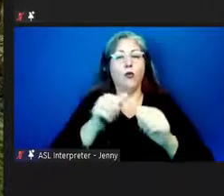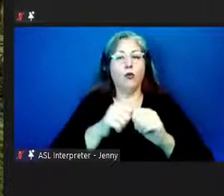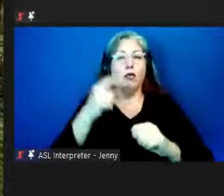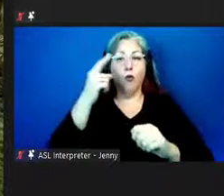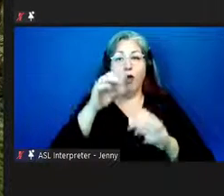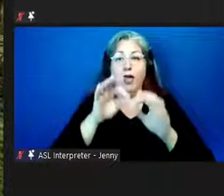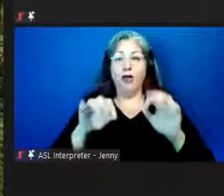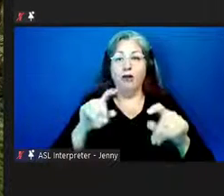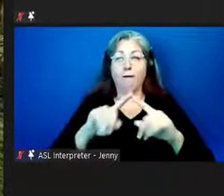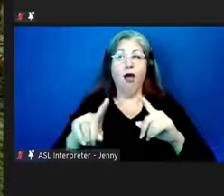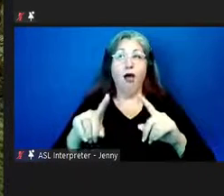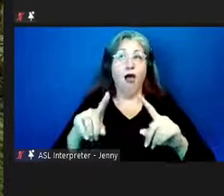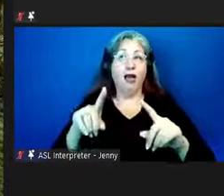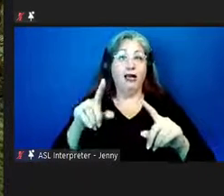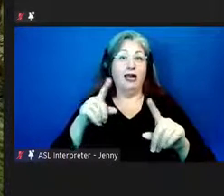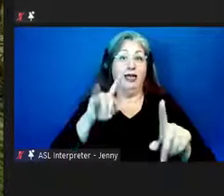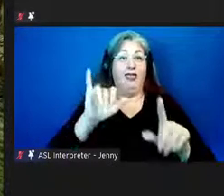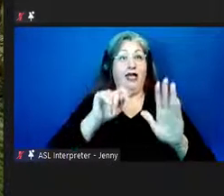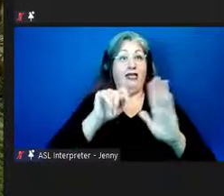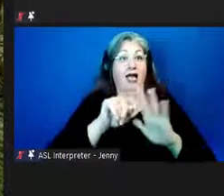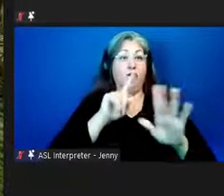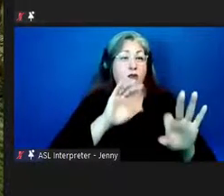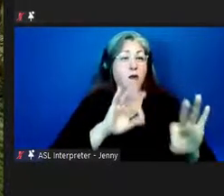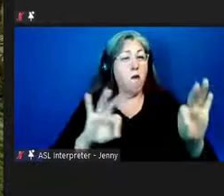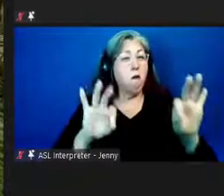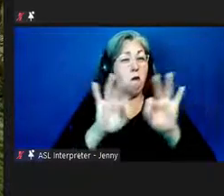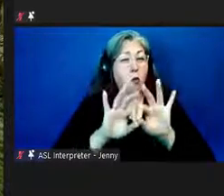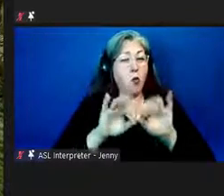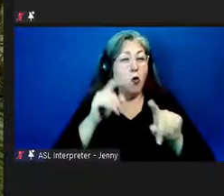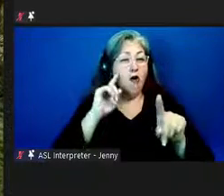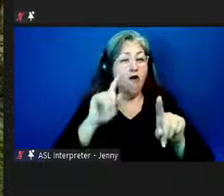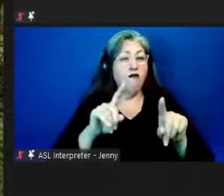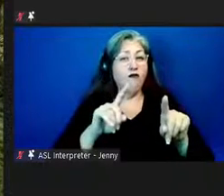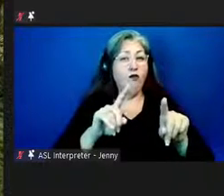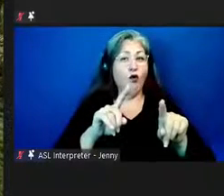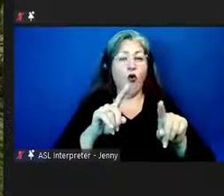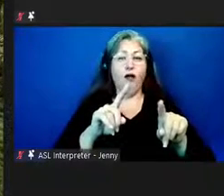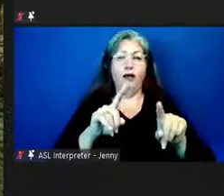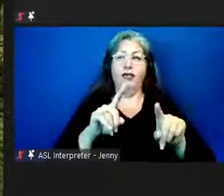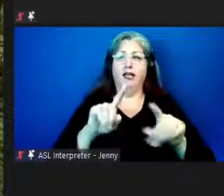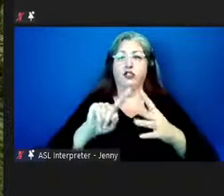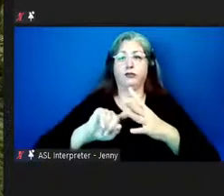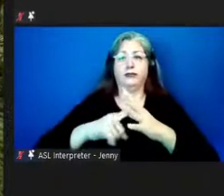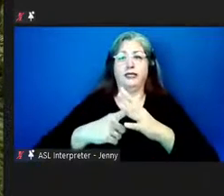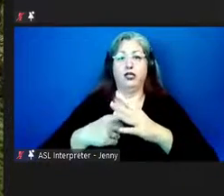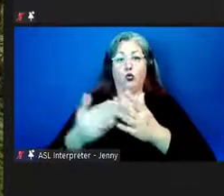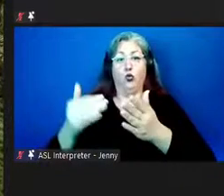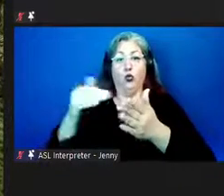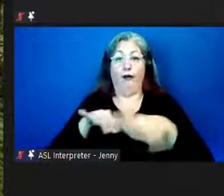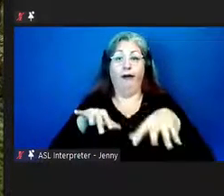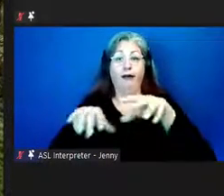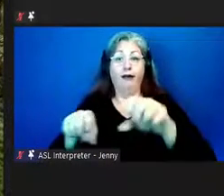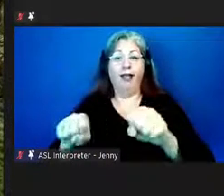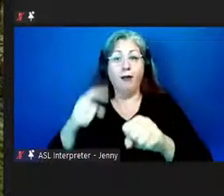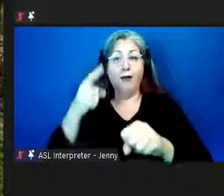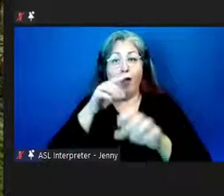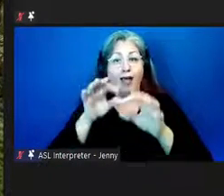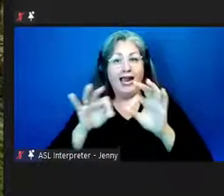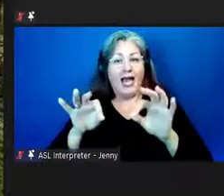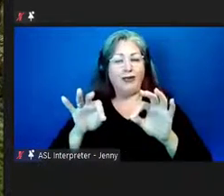it played a role at that time for the reclamation of hawaiian is a question